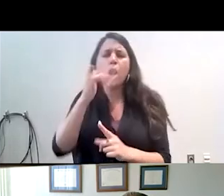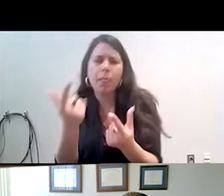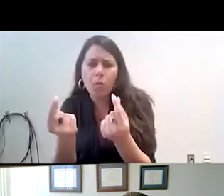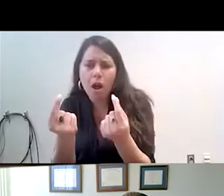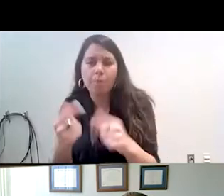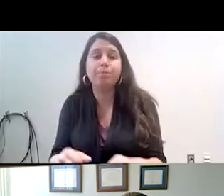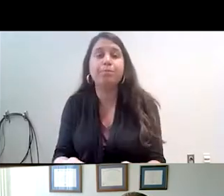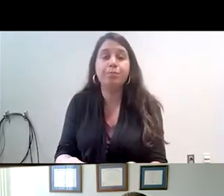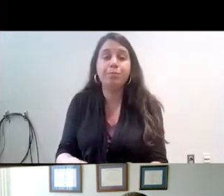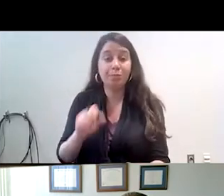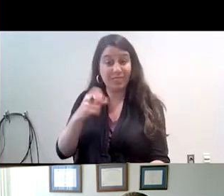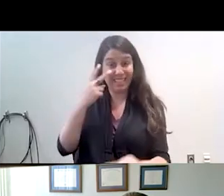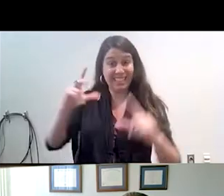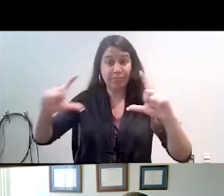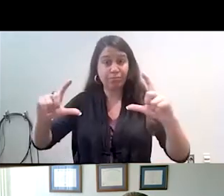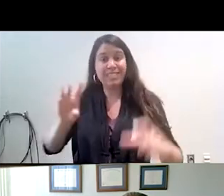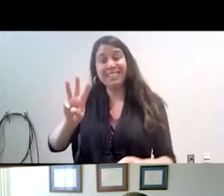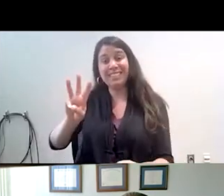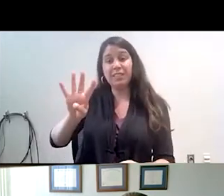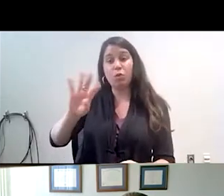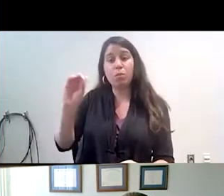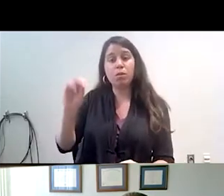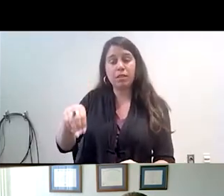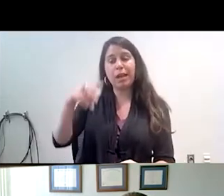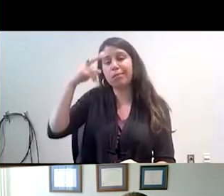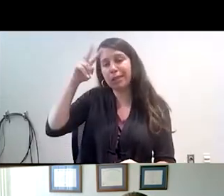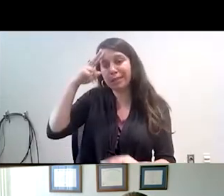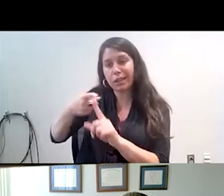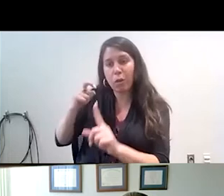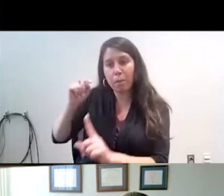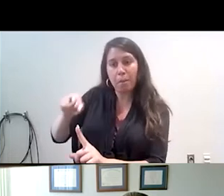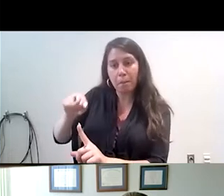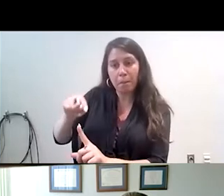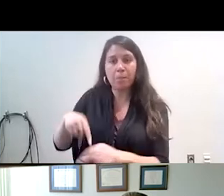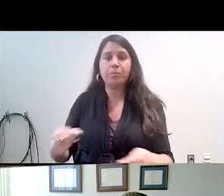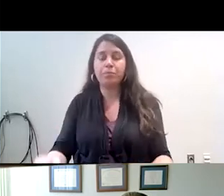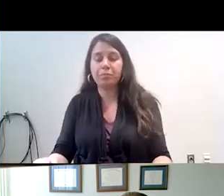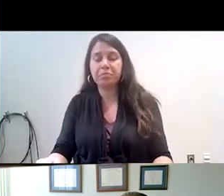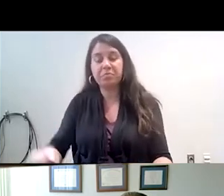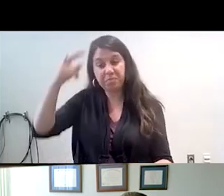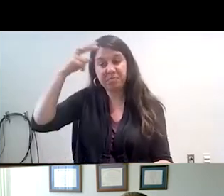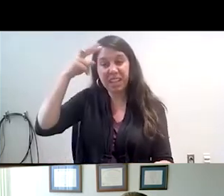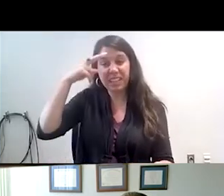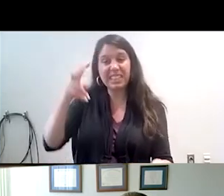there are of Mexican descent. And Mexicans comprise the largest